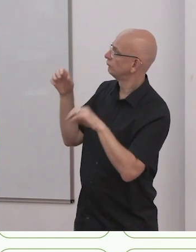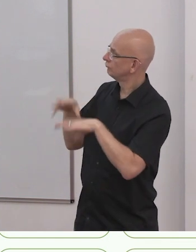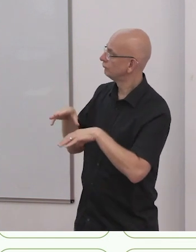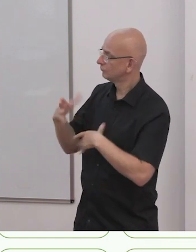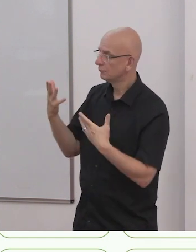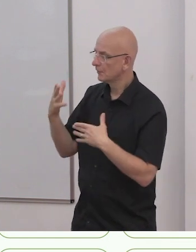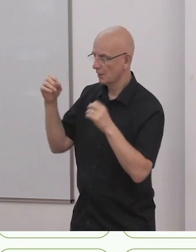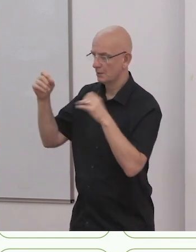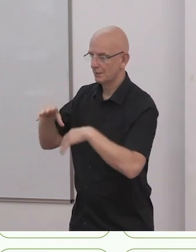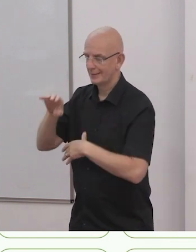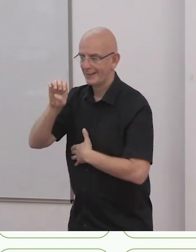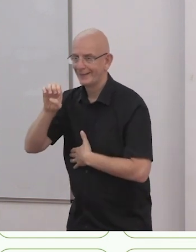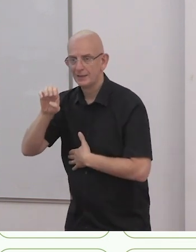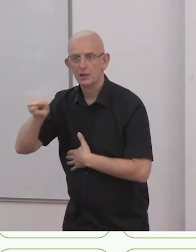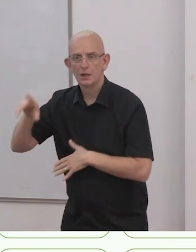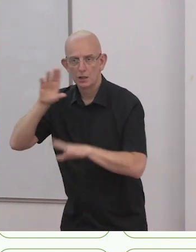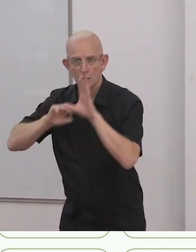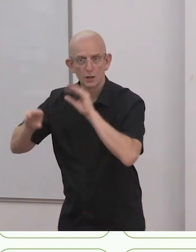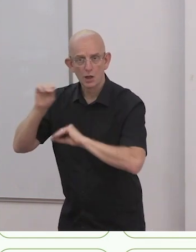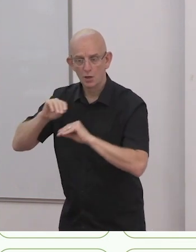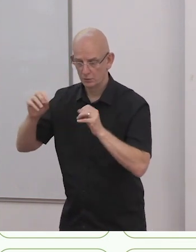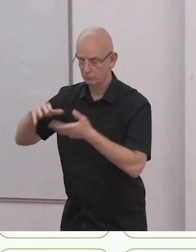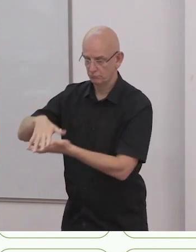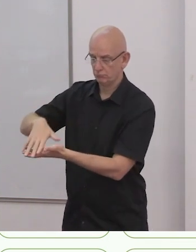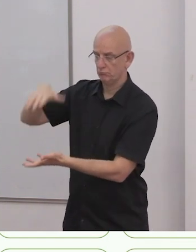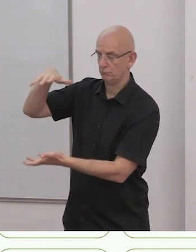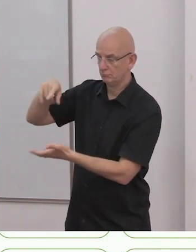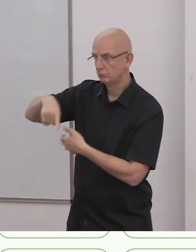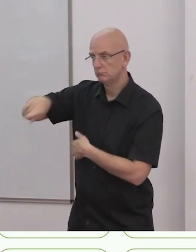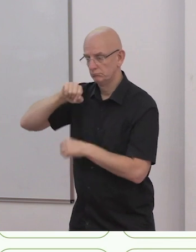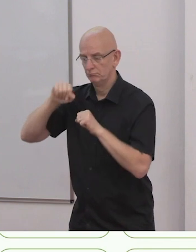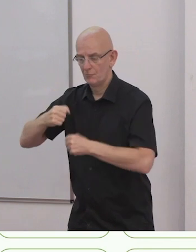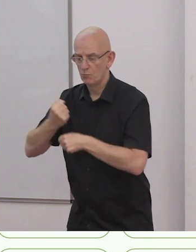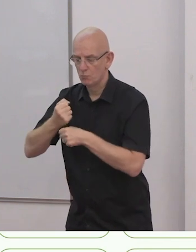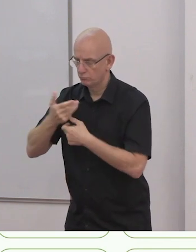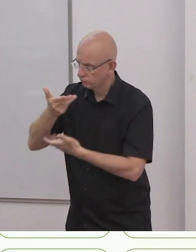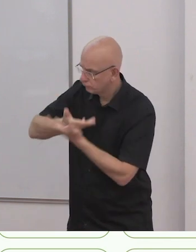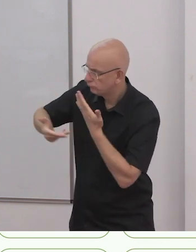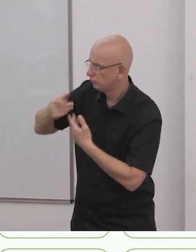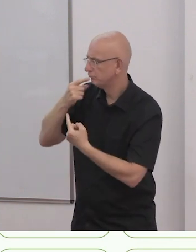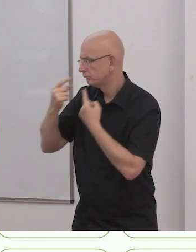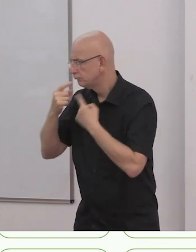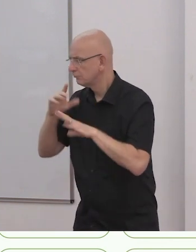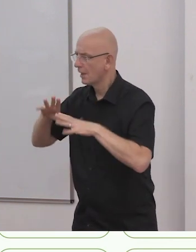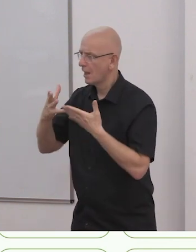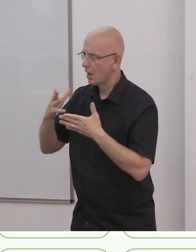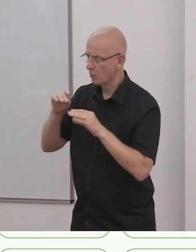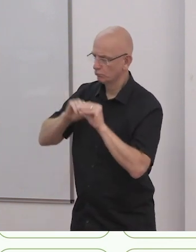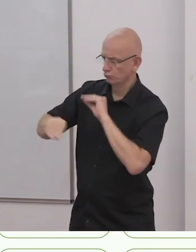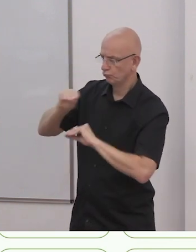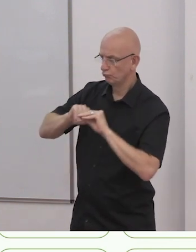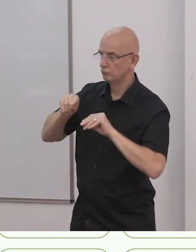on specific topics related to inclusive education and where they can find the other tools the catalyst